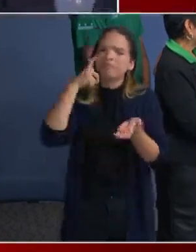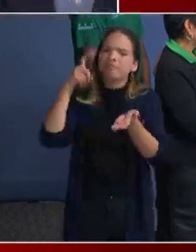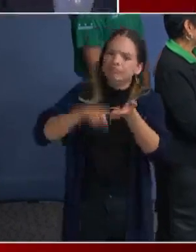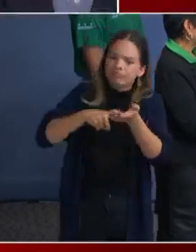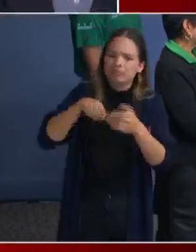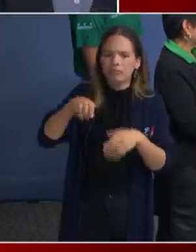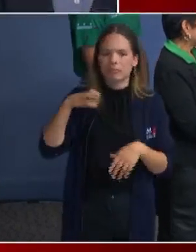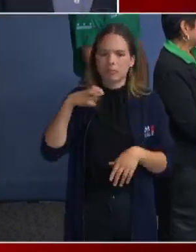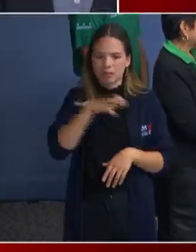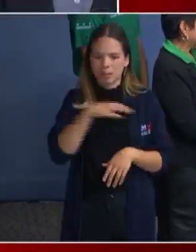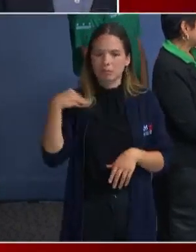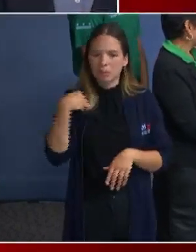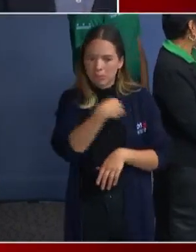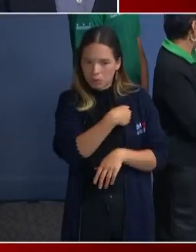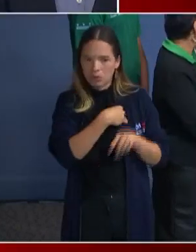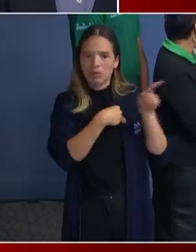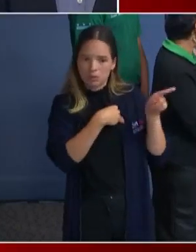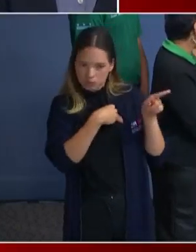few questions.